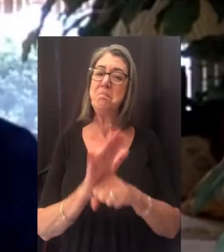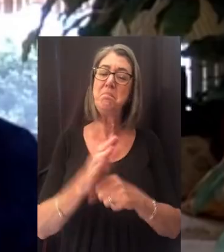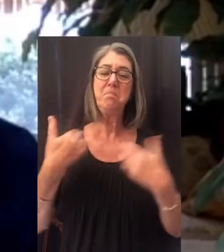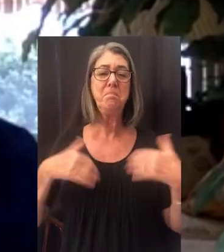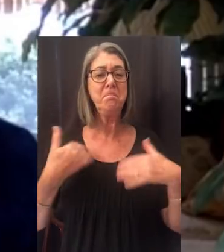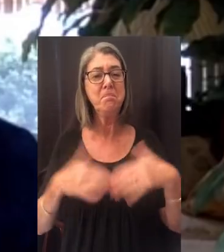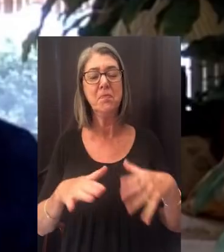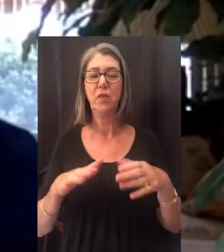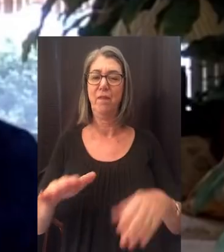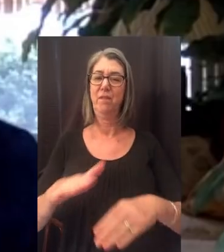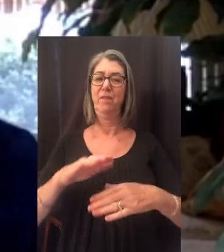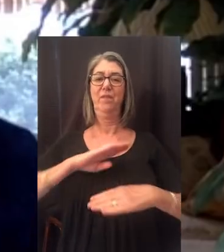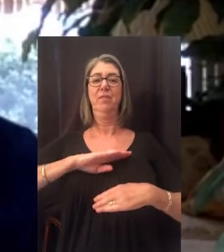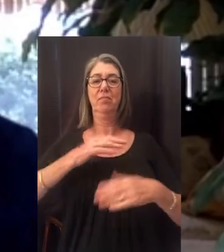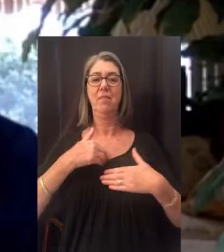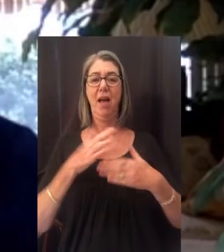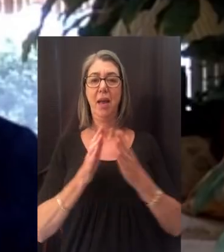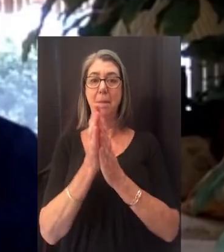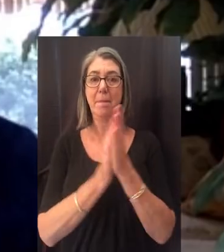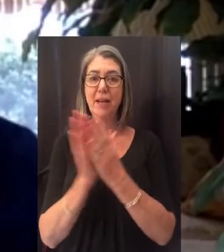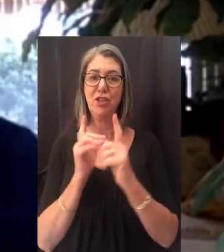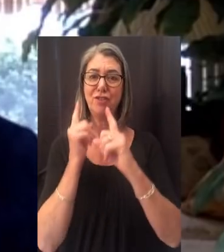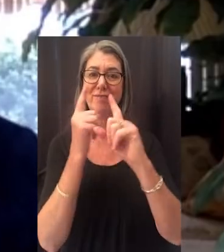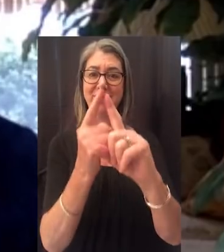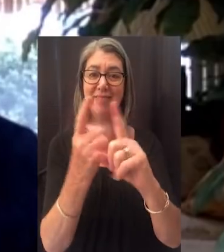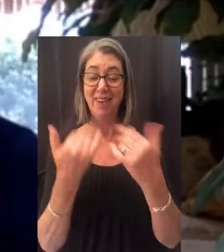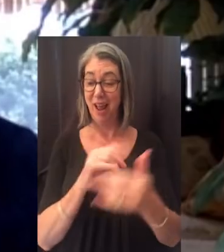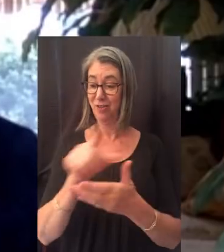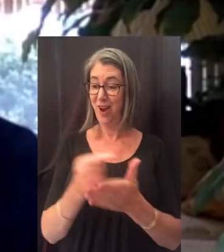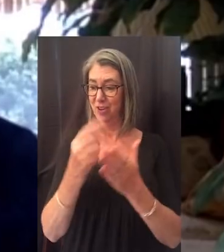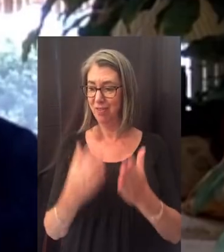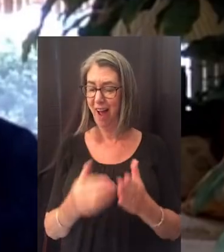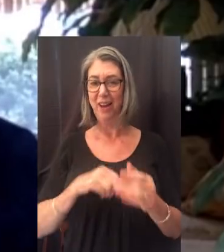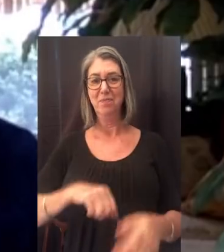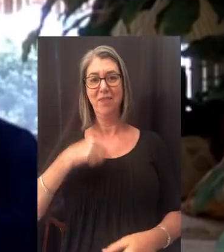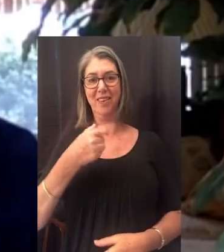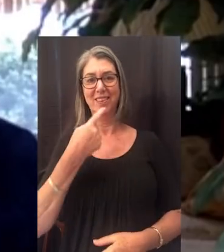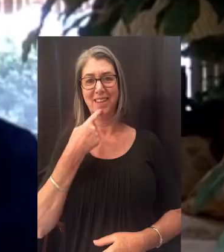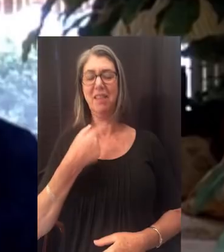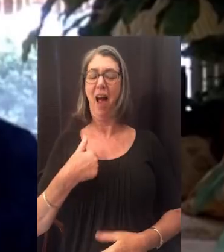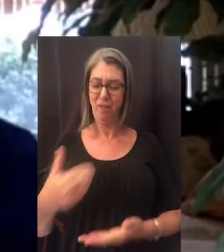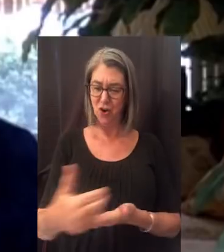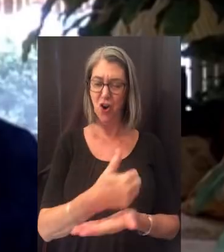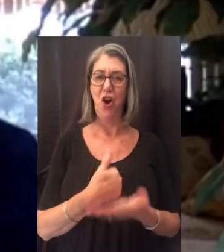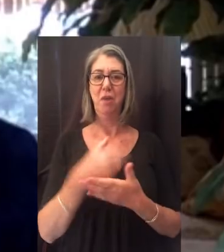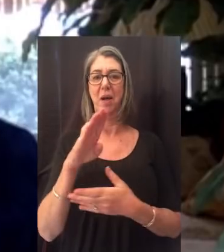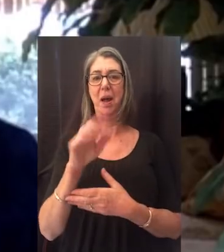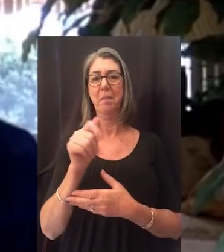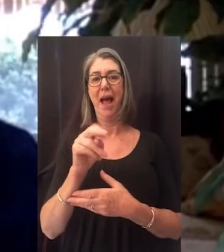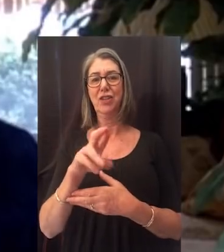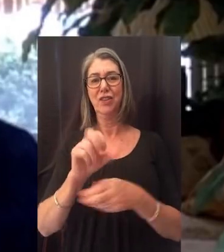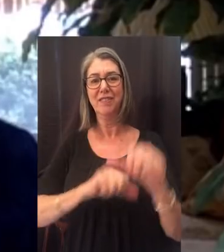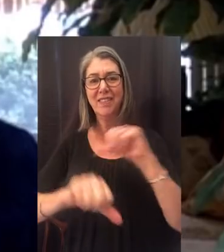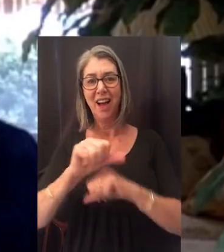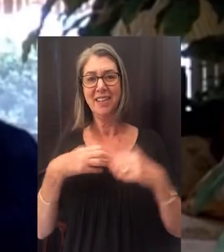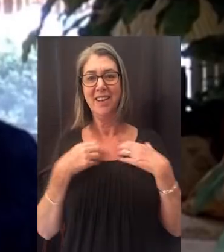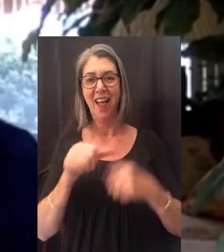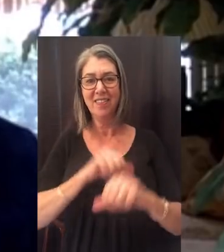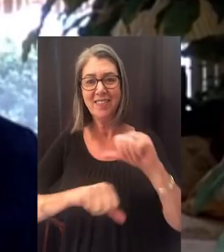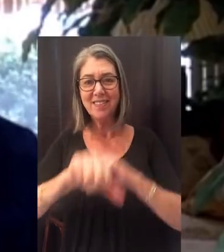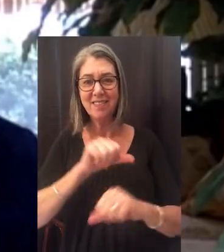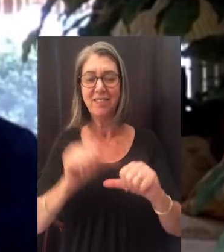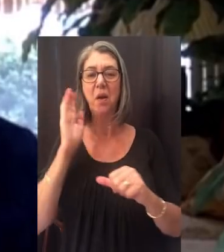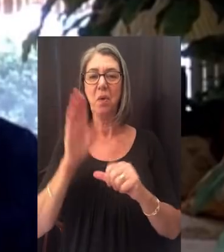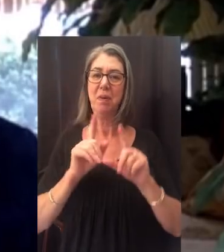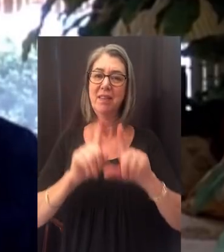to fulfill my ambitions. Now, at graduation, I can proudly say that I have earned my Bachelor's of Science in Health Sciences